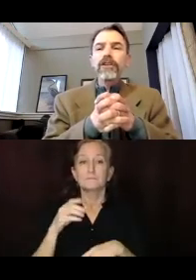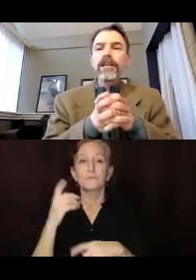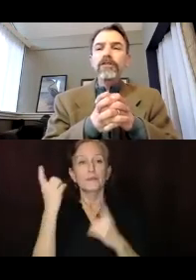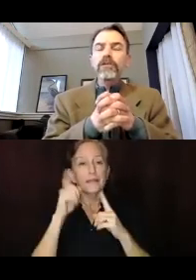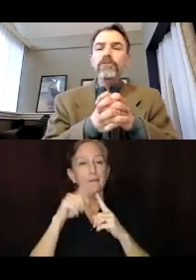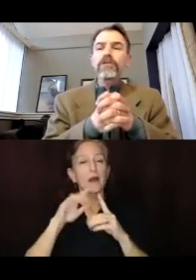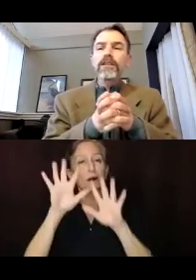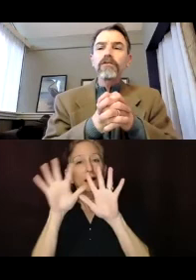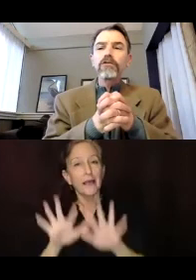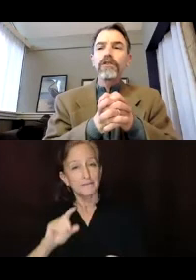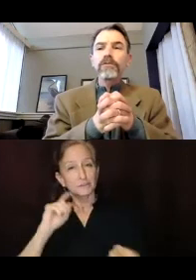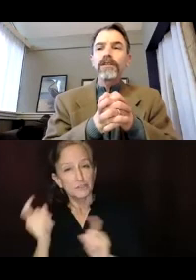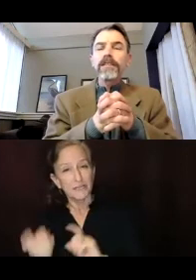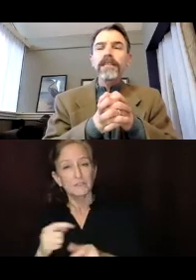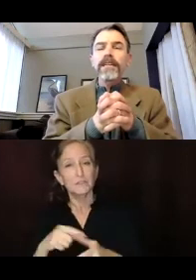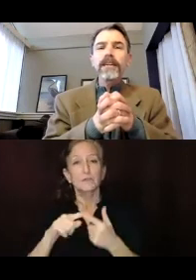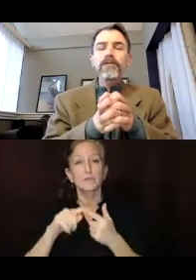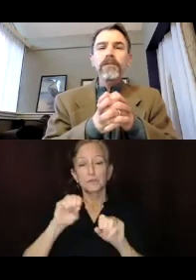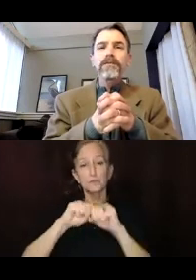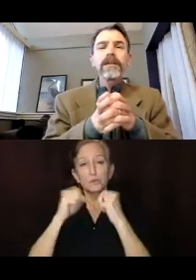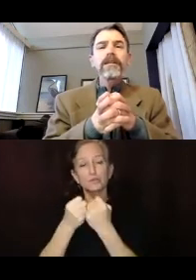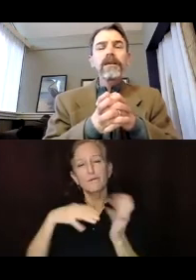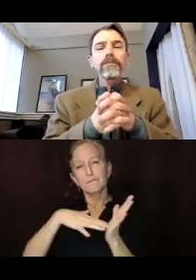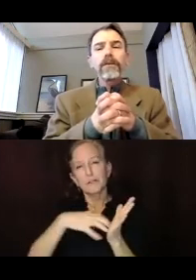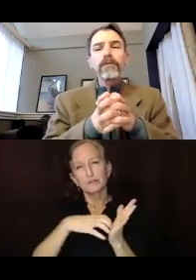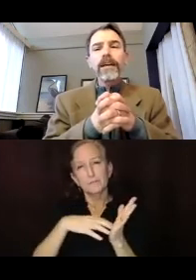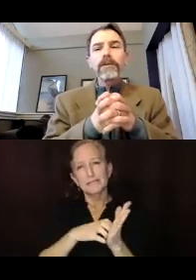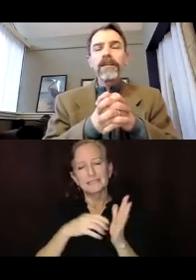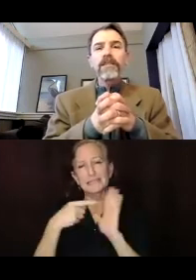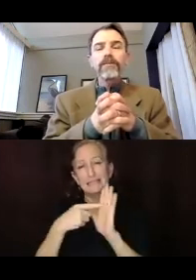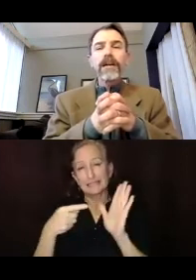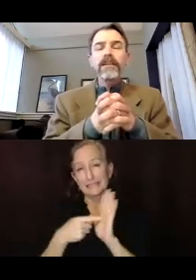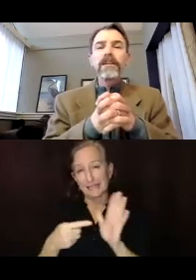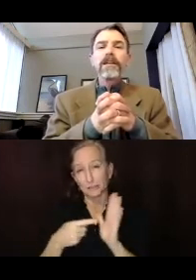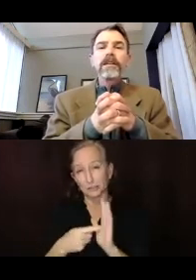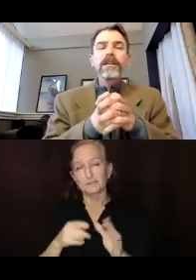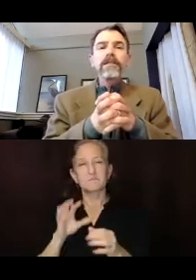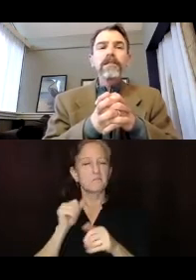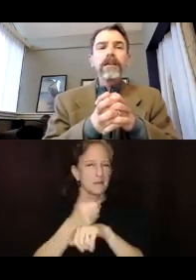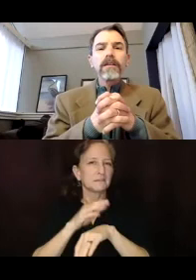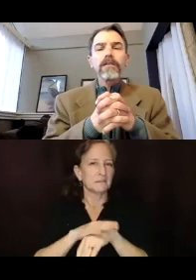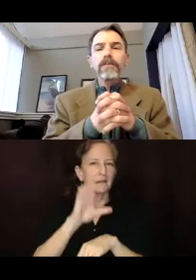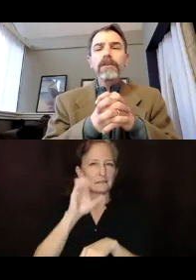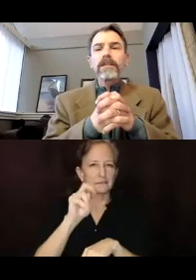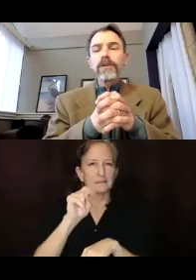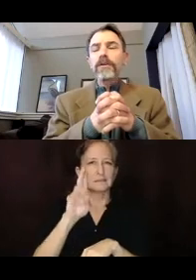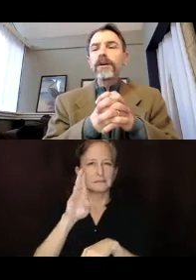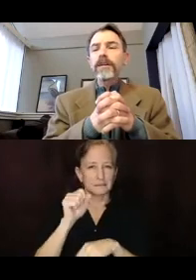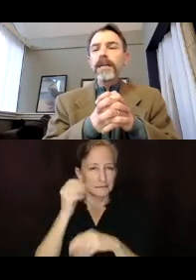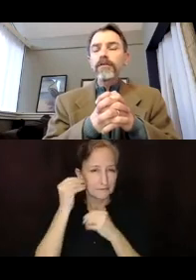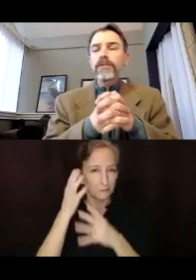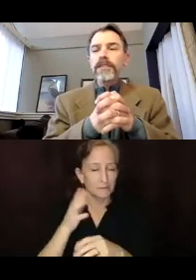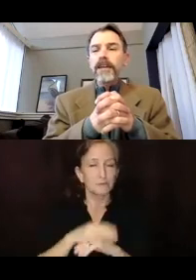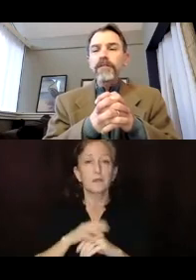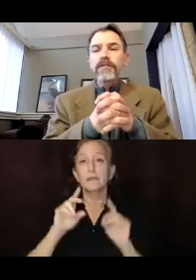climate change and we're, we're looking at social vulnerability indicators. It's not separated out by census block. This is something that department of